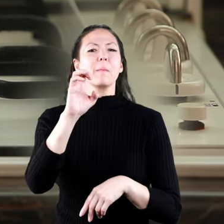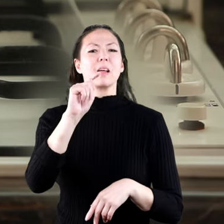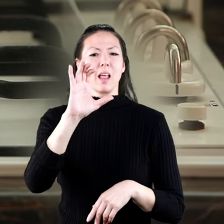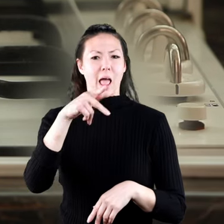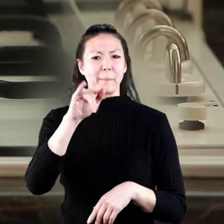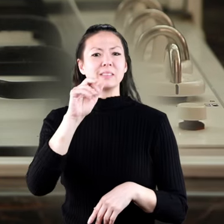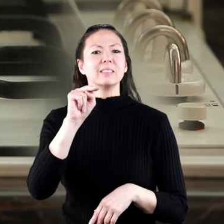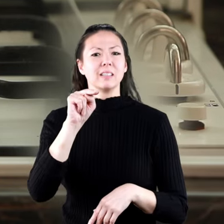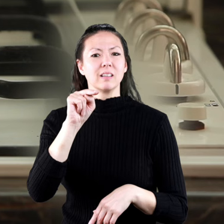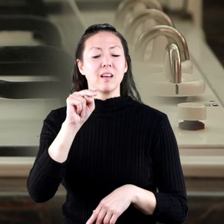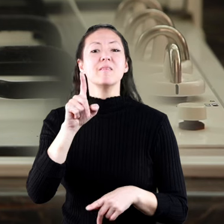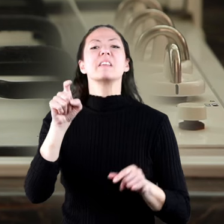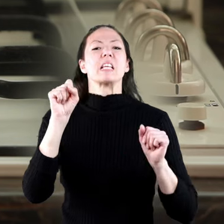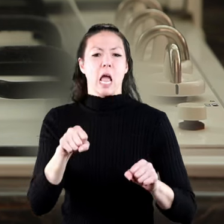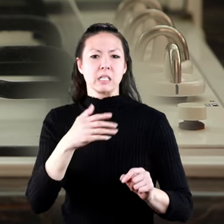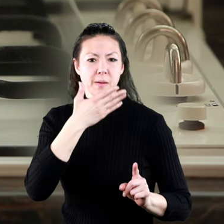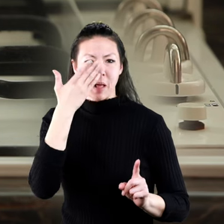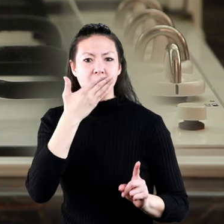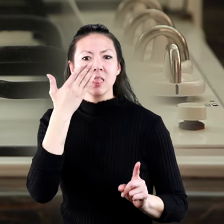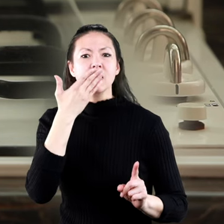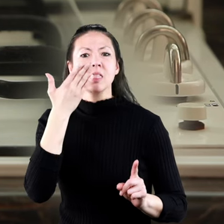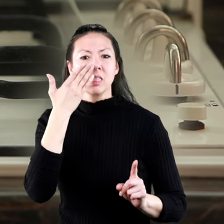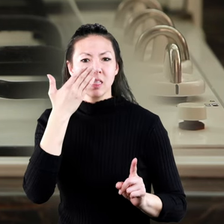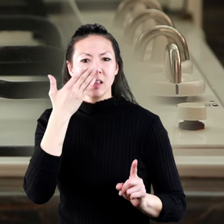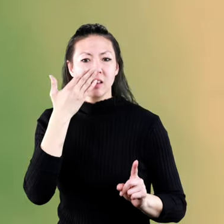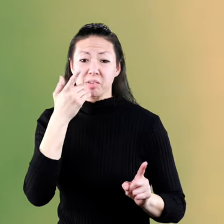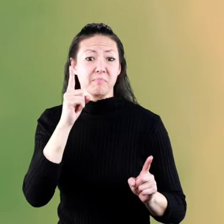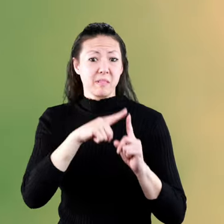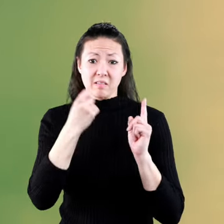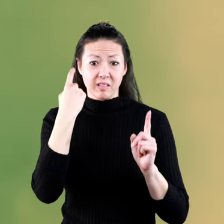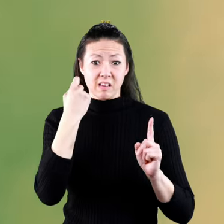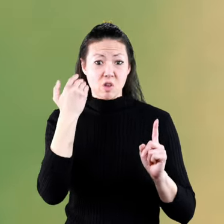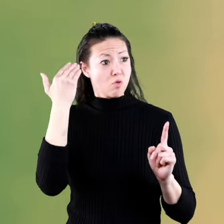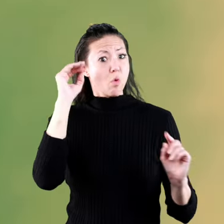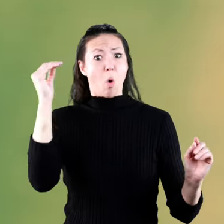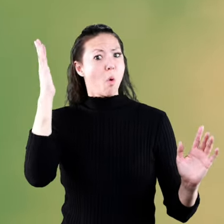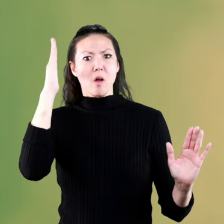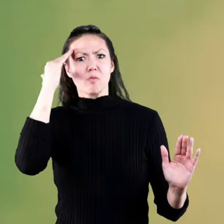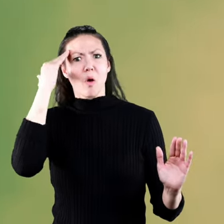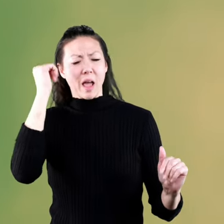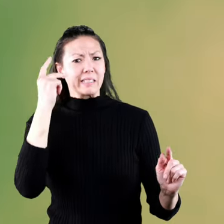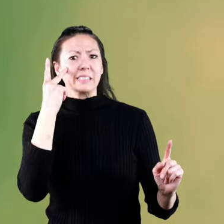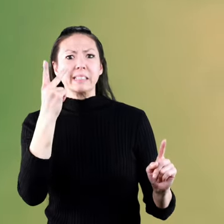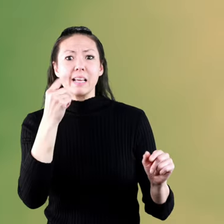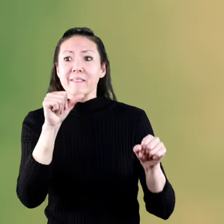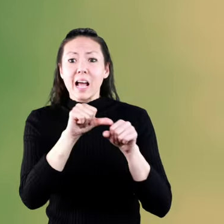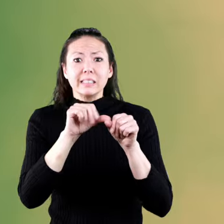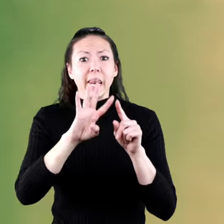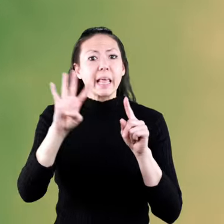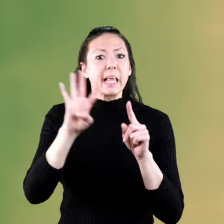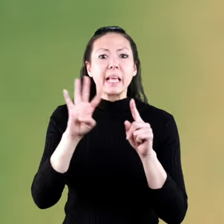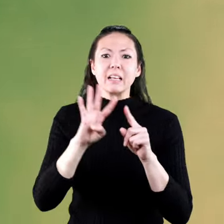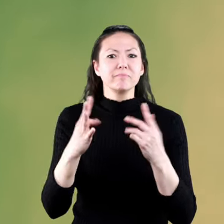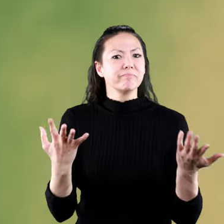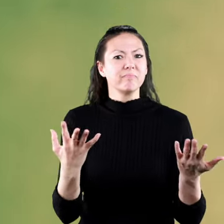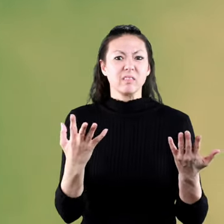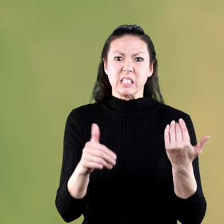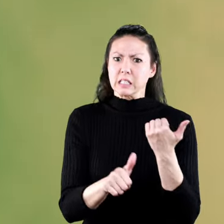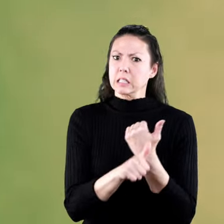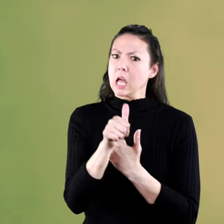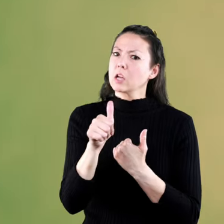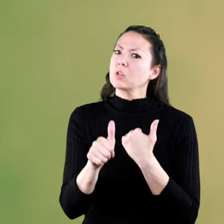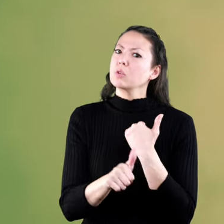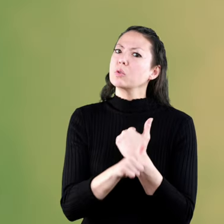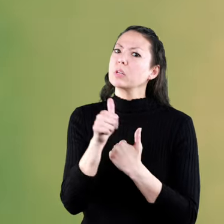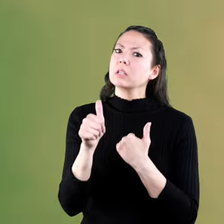mercaptan to it, so it actually has a smell. Otherwise, there would be no way of knowing if you had a natural gas leak, which can be